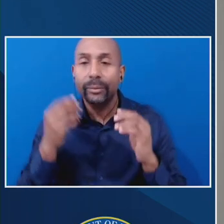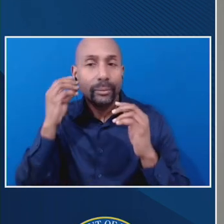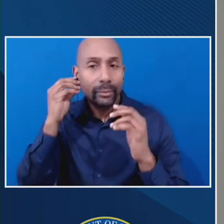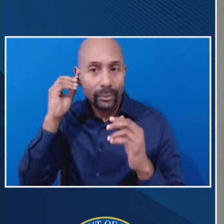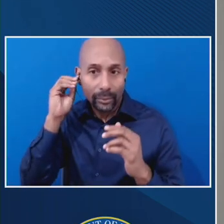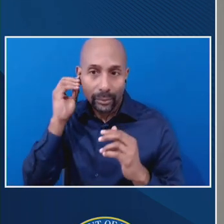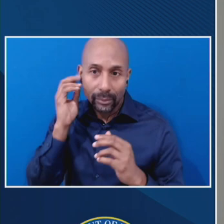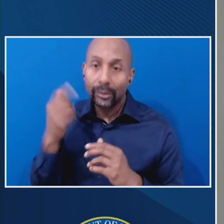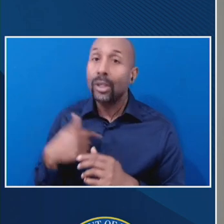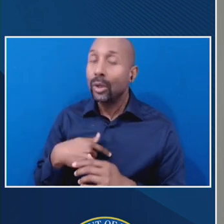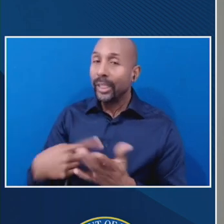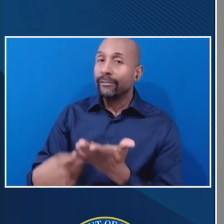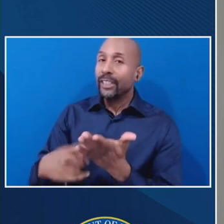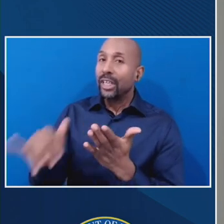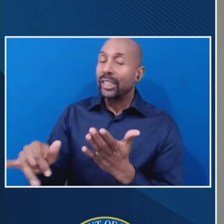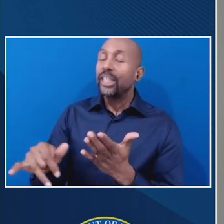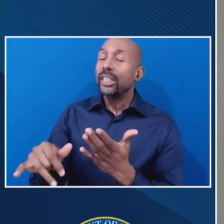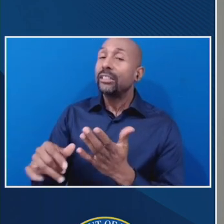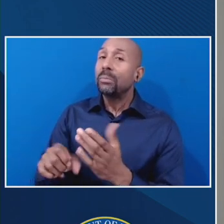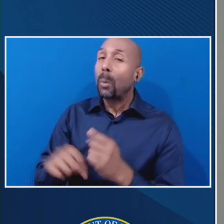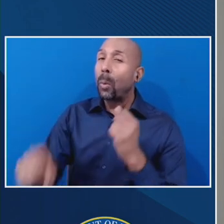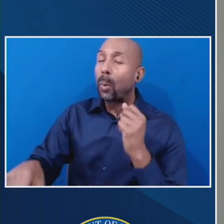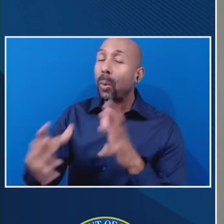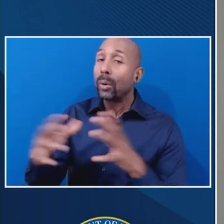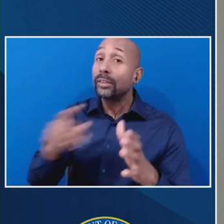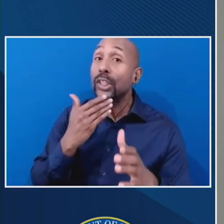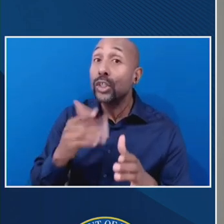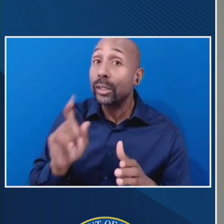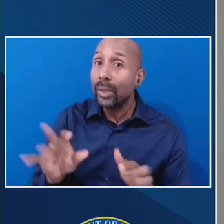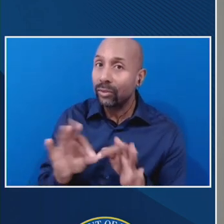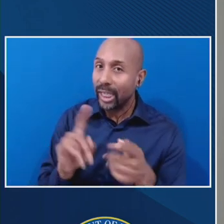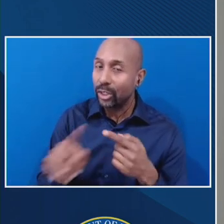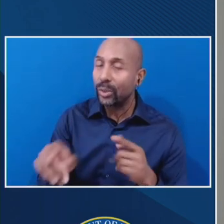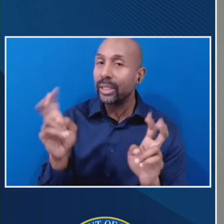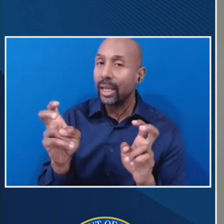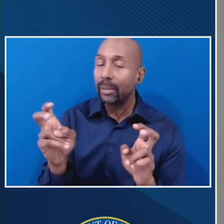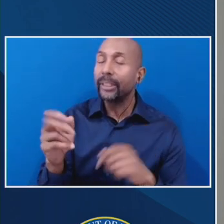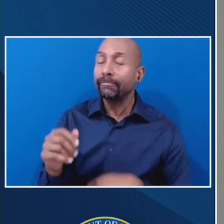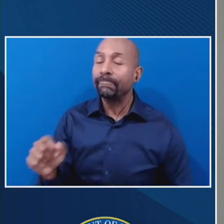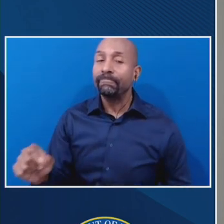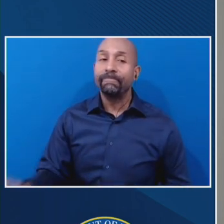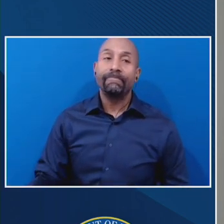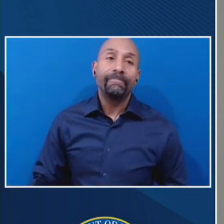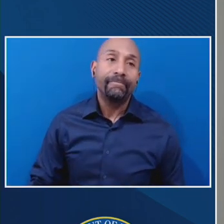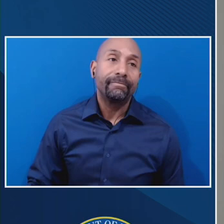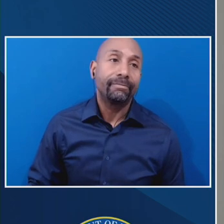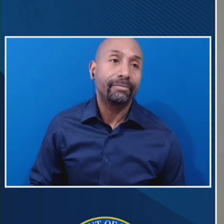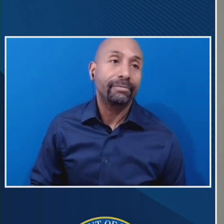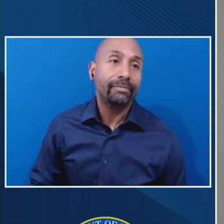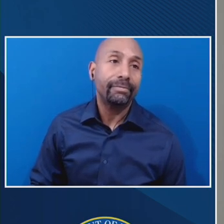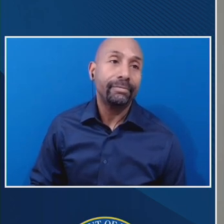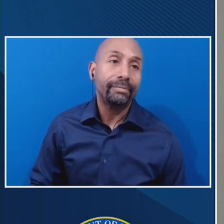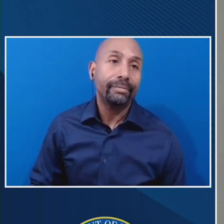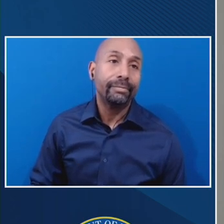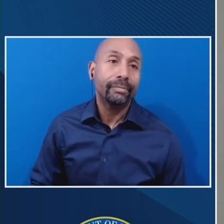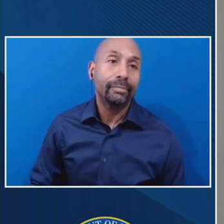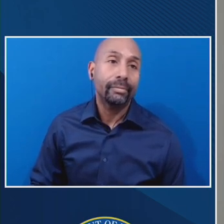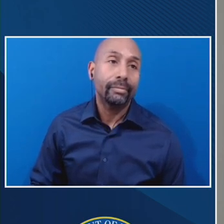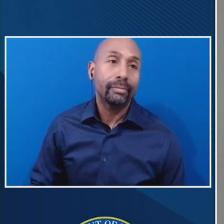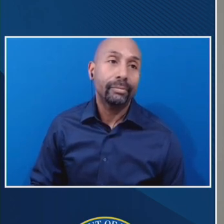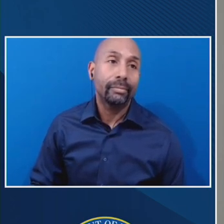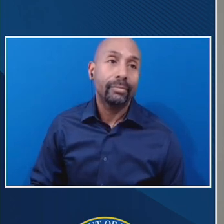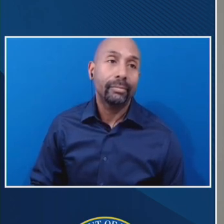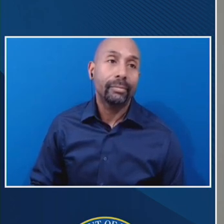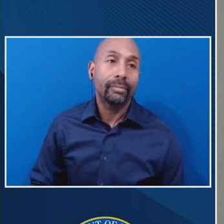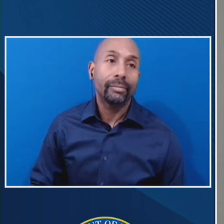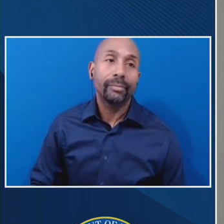extremely good question as it pertains to this topic. Uh, we've talked about this at length and, uh, our view, and we may need to tweak the language there